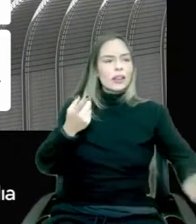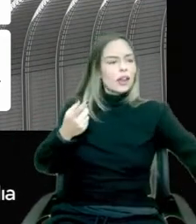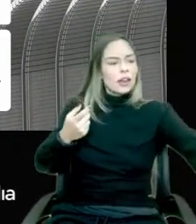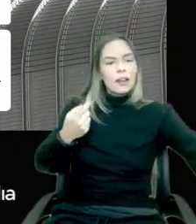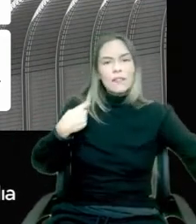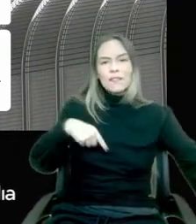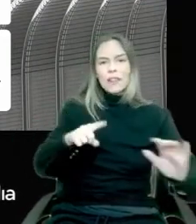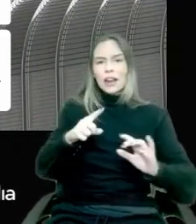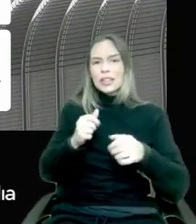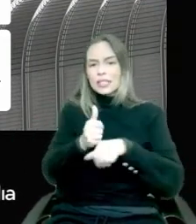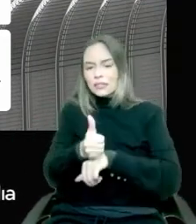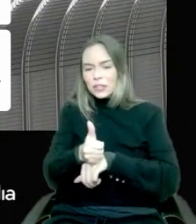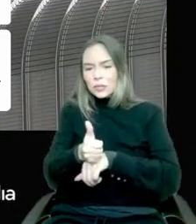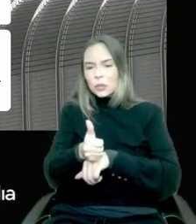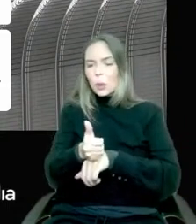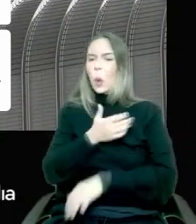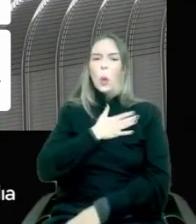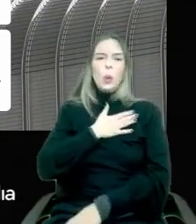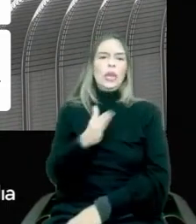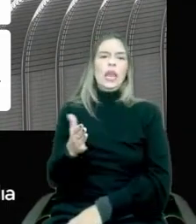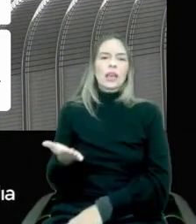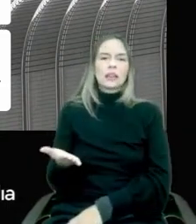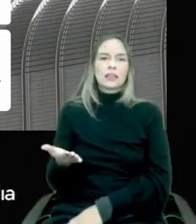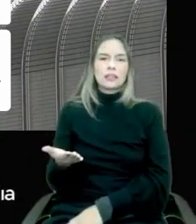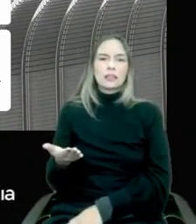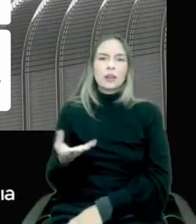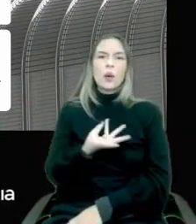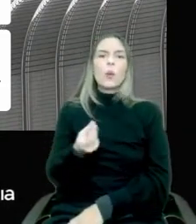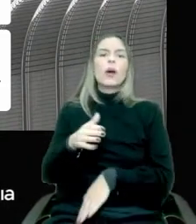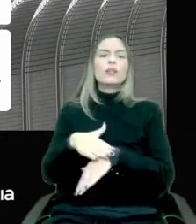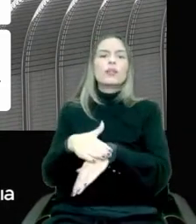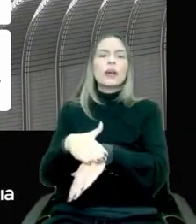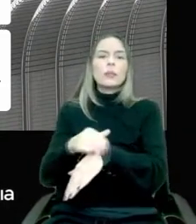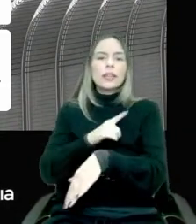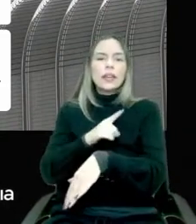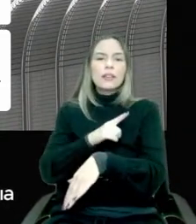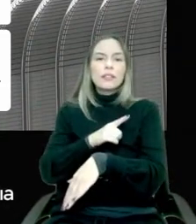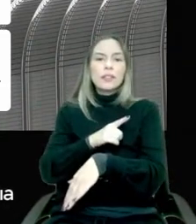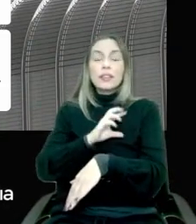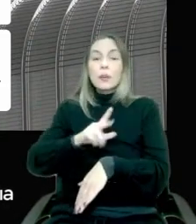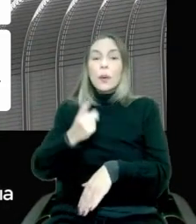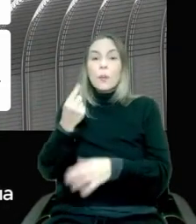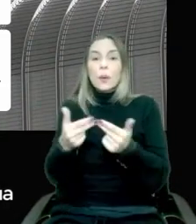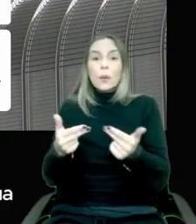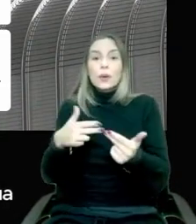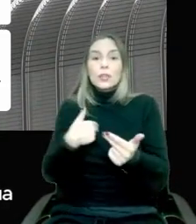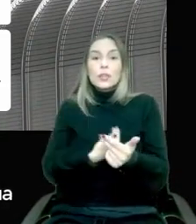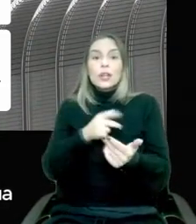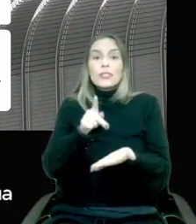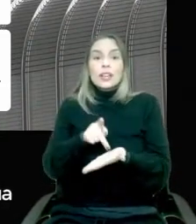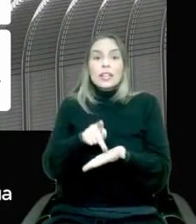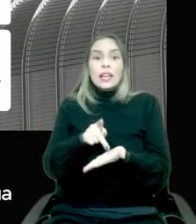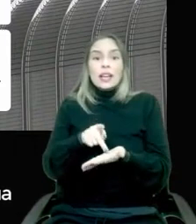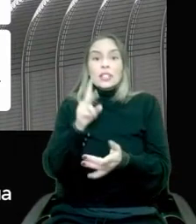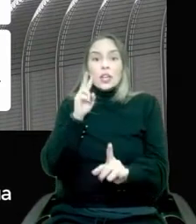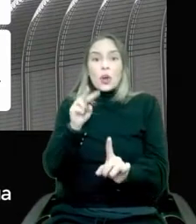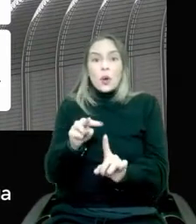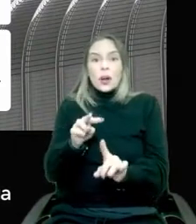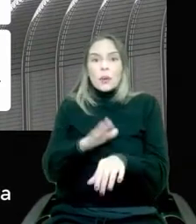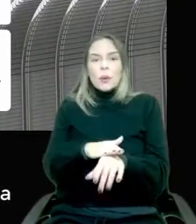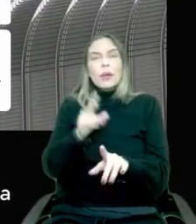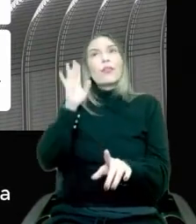right? How long did it take, right? So is that the thing that we are actually looking at, at the vision level, okay?